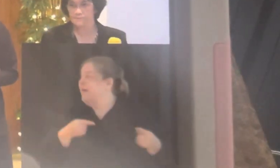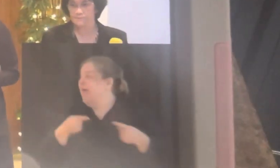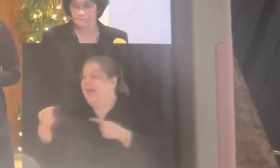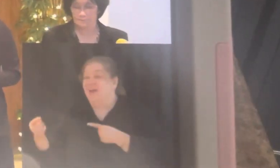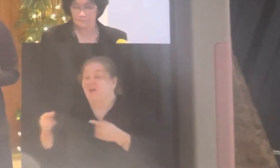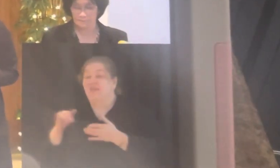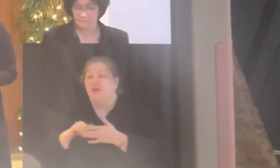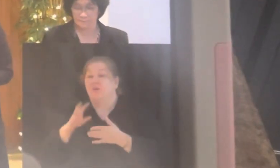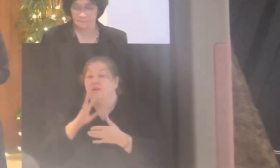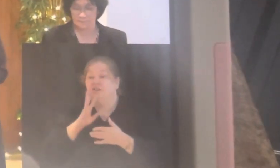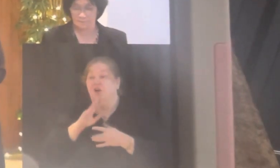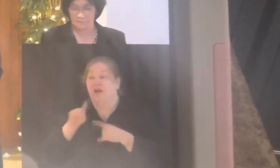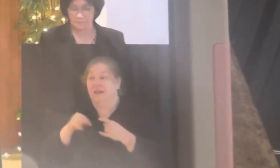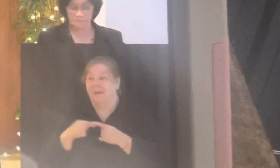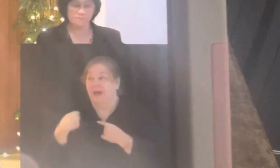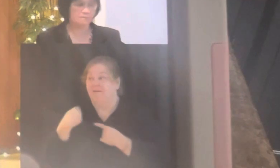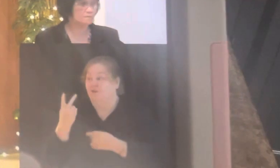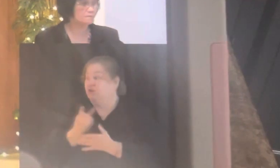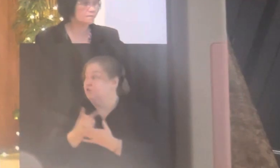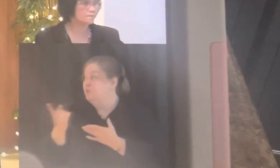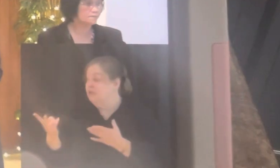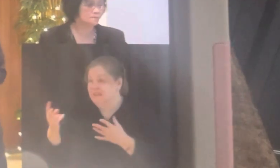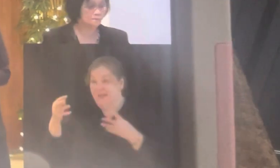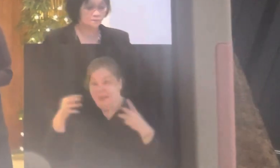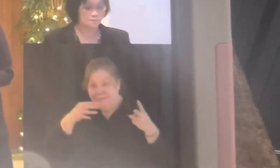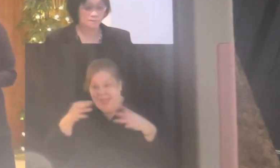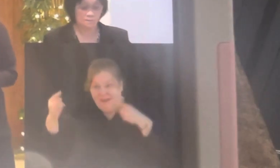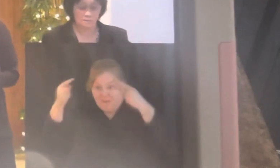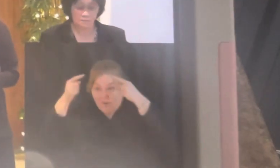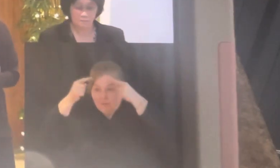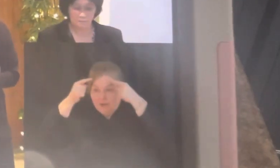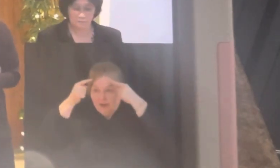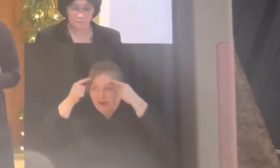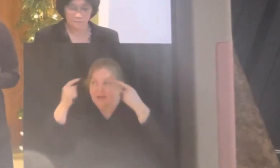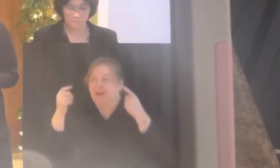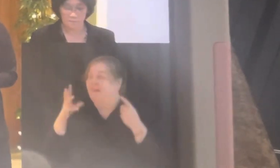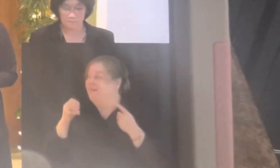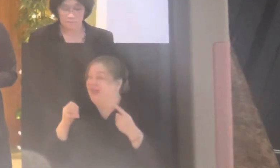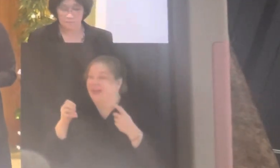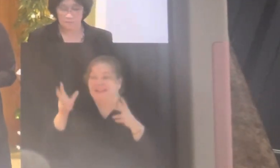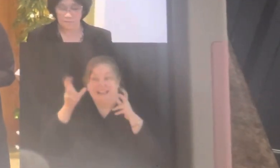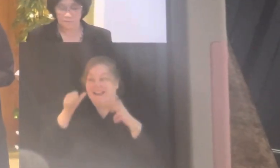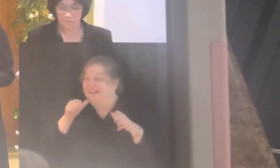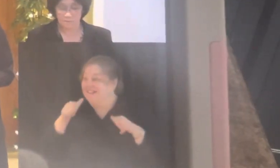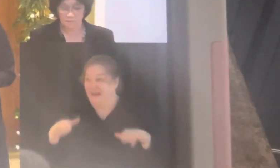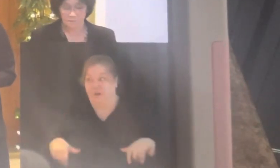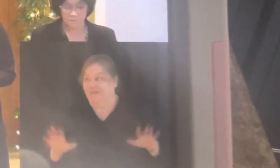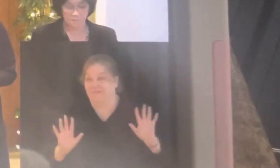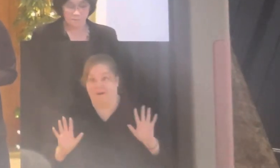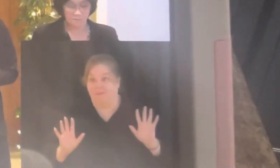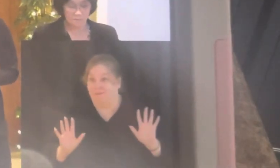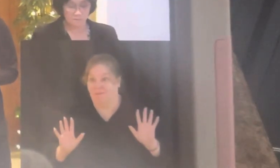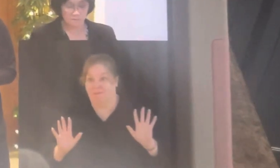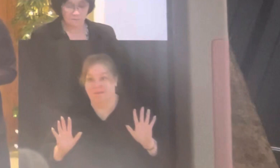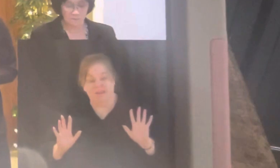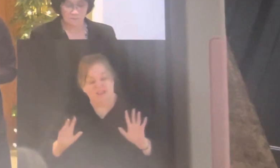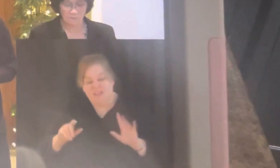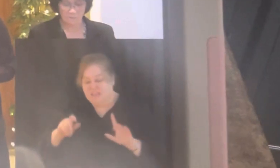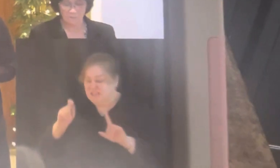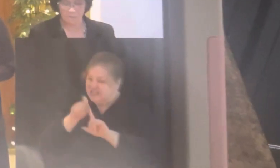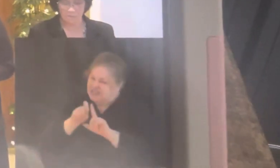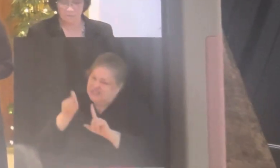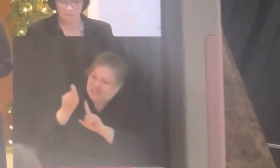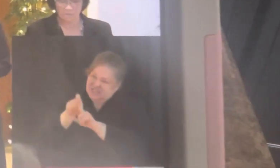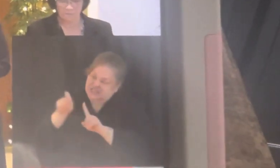a real battle. That it's a battle for our lives and that Satan is not going to give up until we surrender our